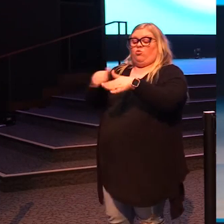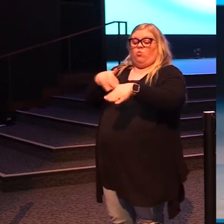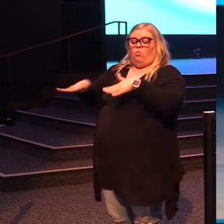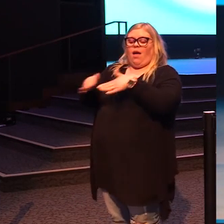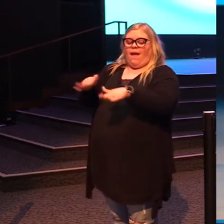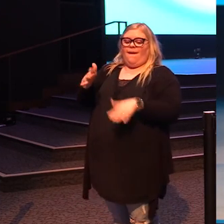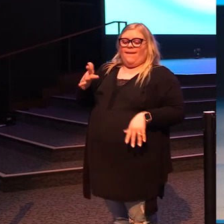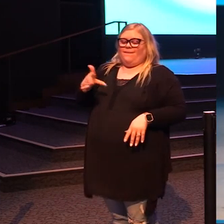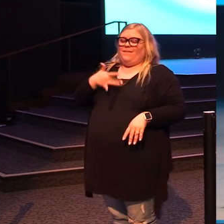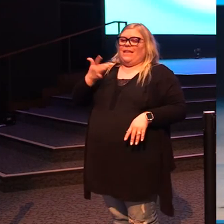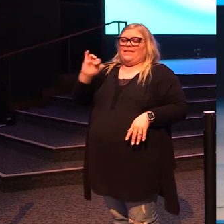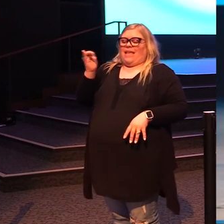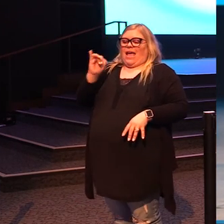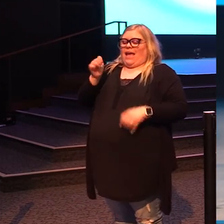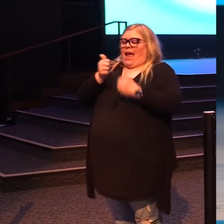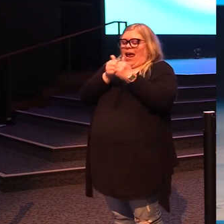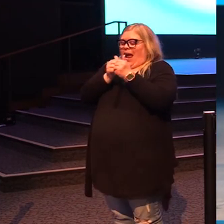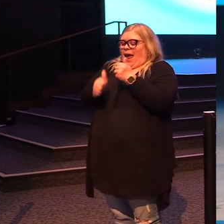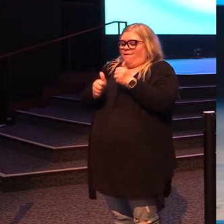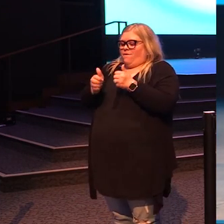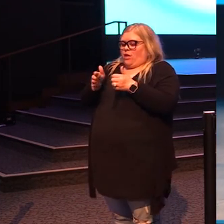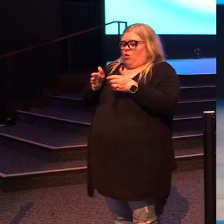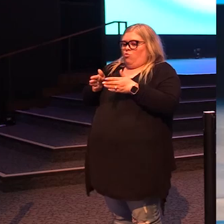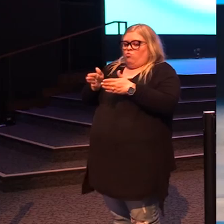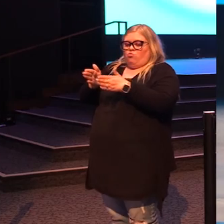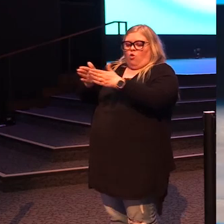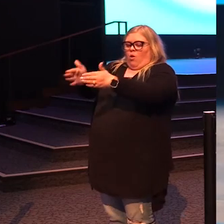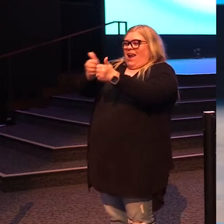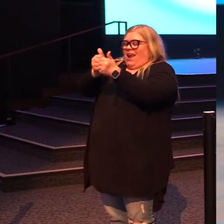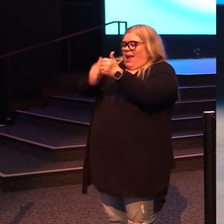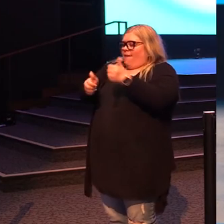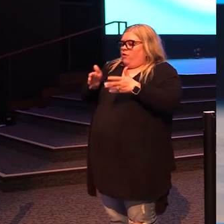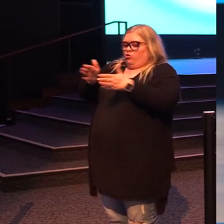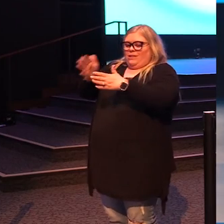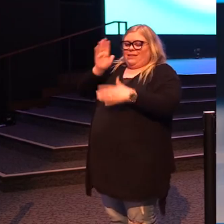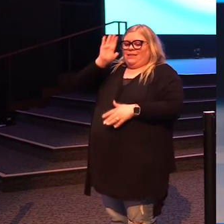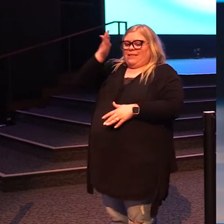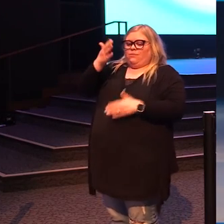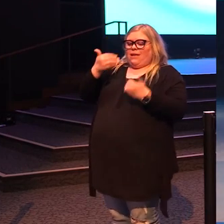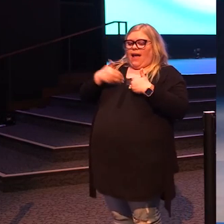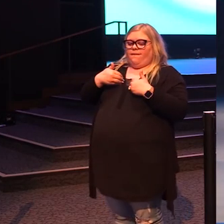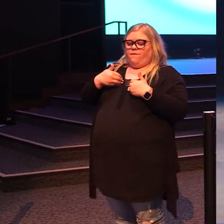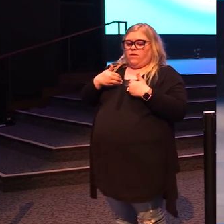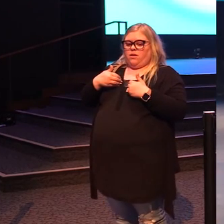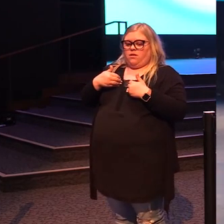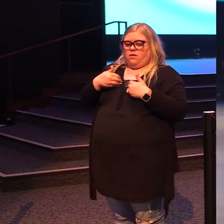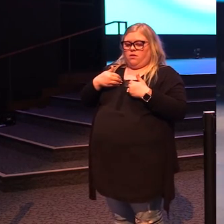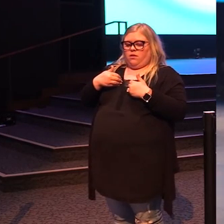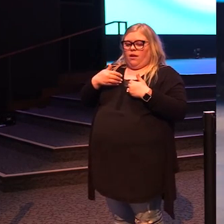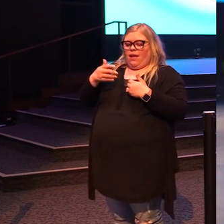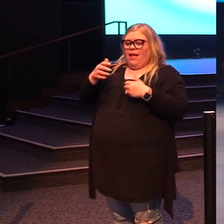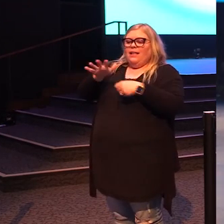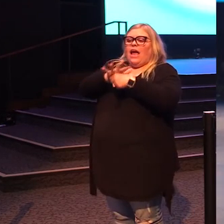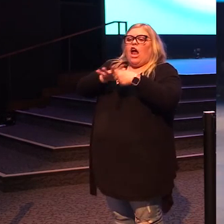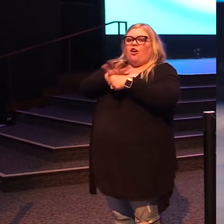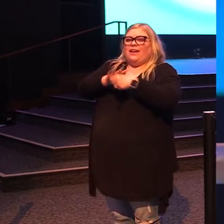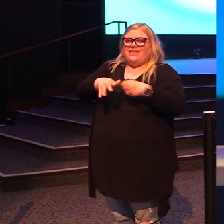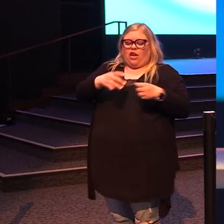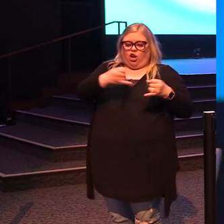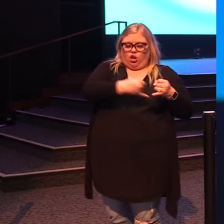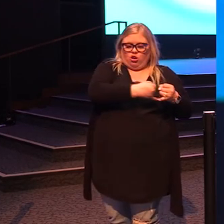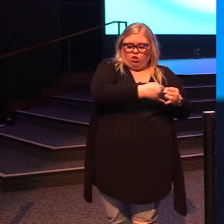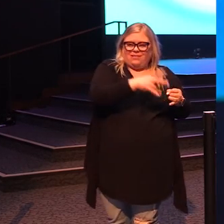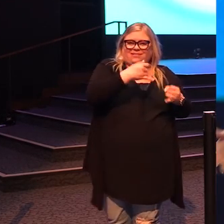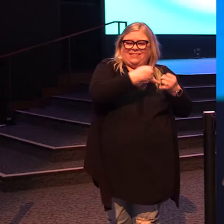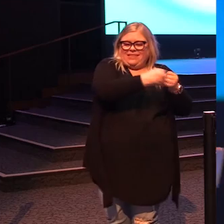and it feels like on every side of the road, on every street, there seems to be these cordoned off areas. And